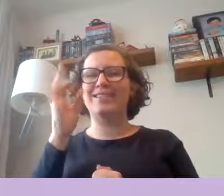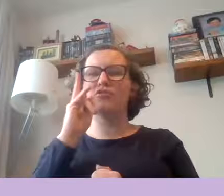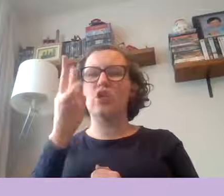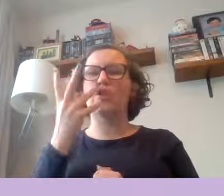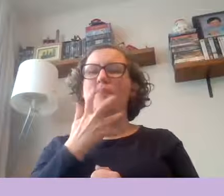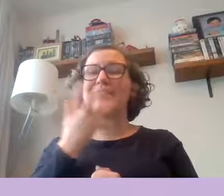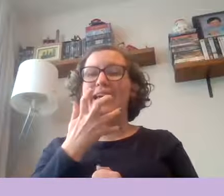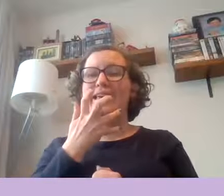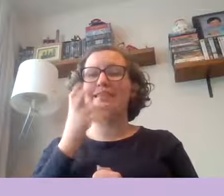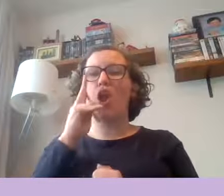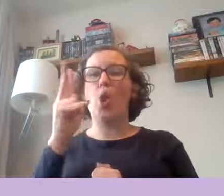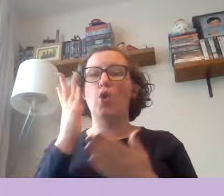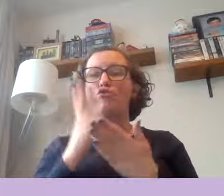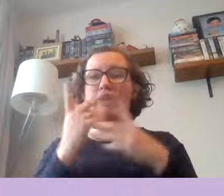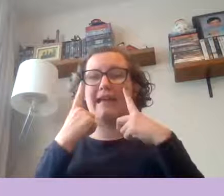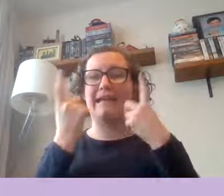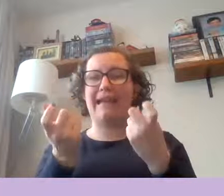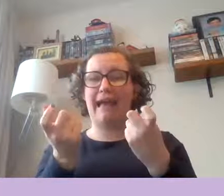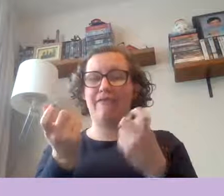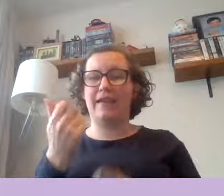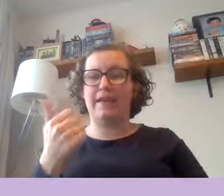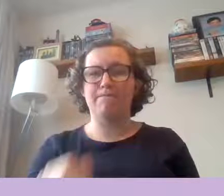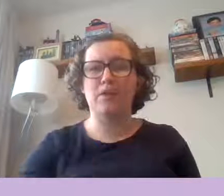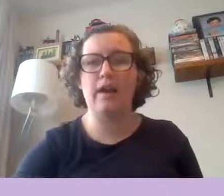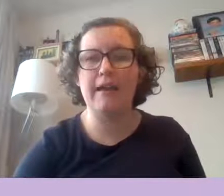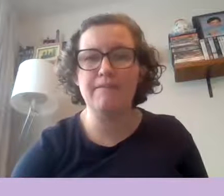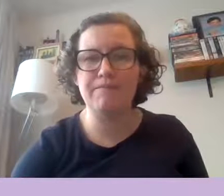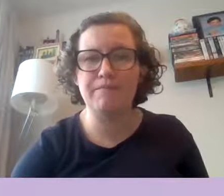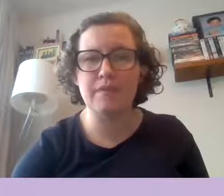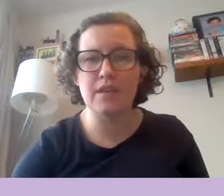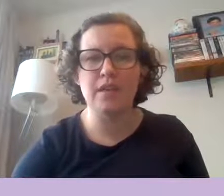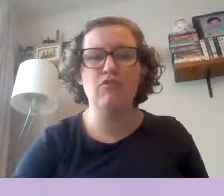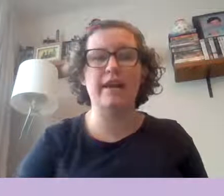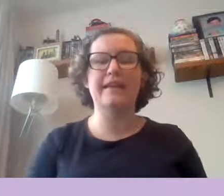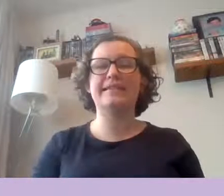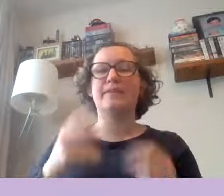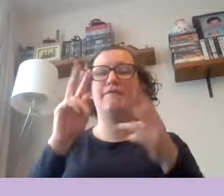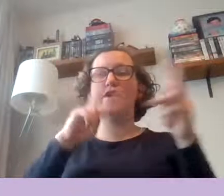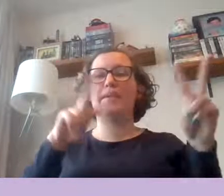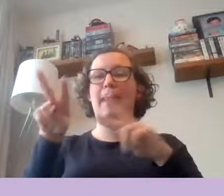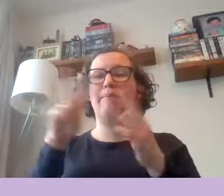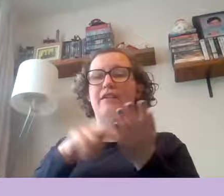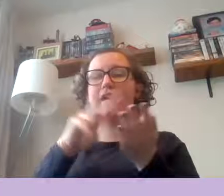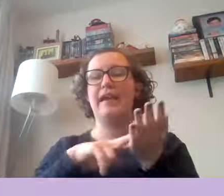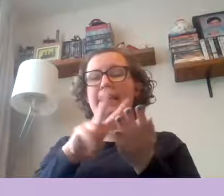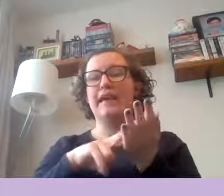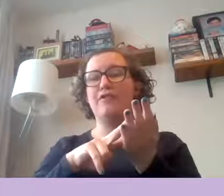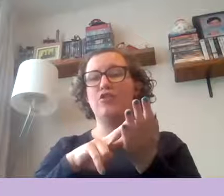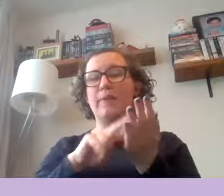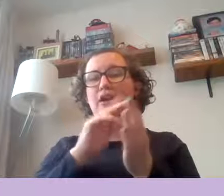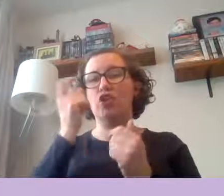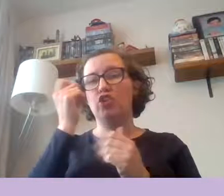will ask you to look for mistakes look really carefully okay right here's some vocabulary